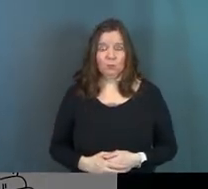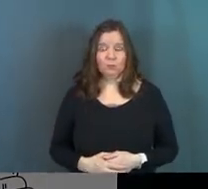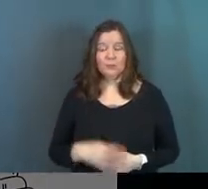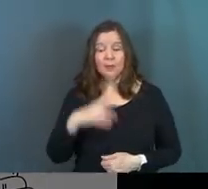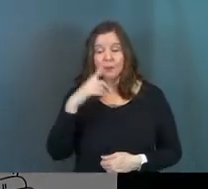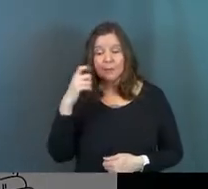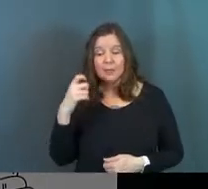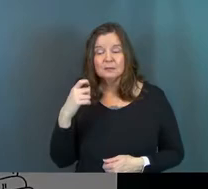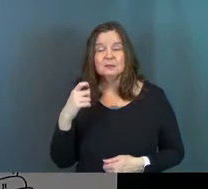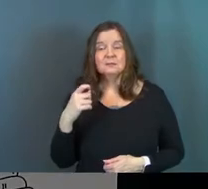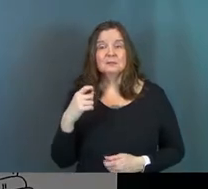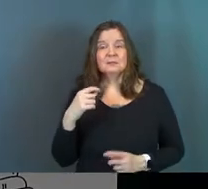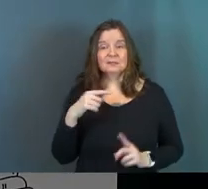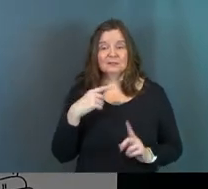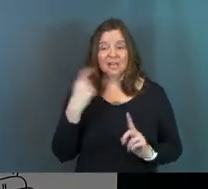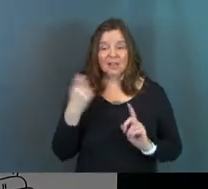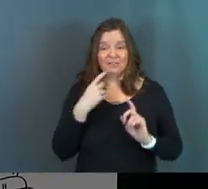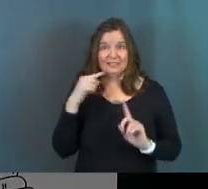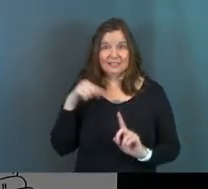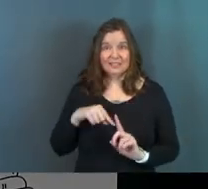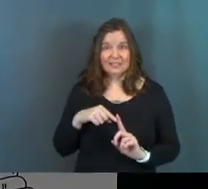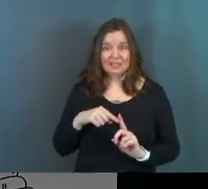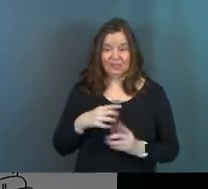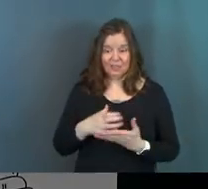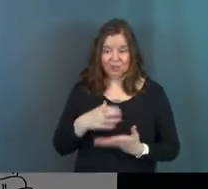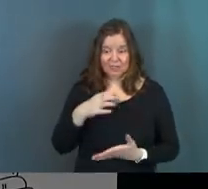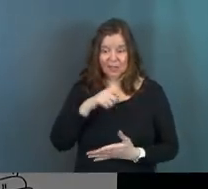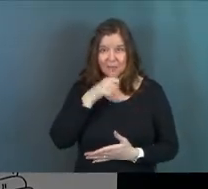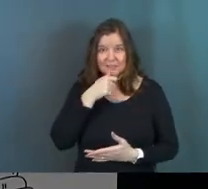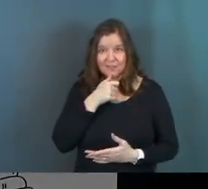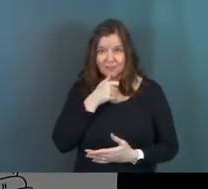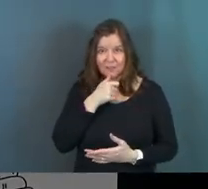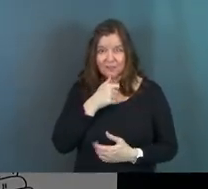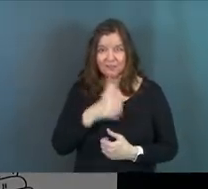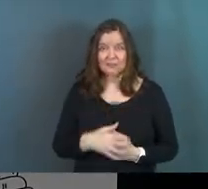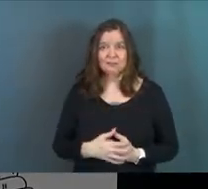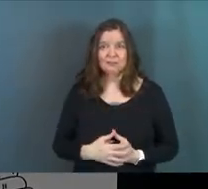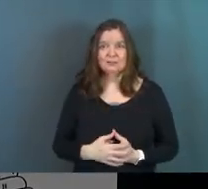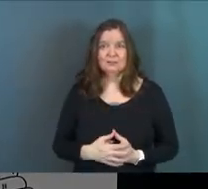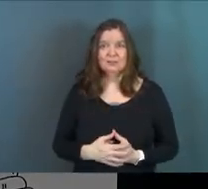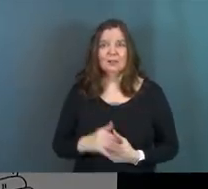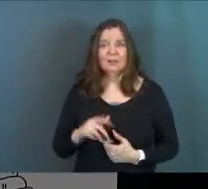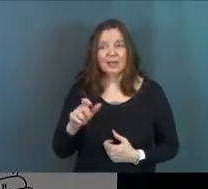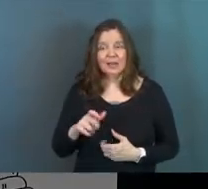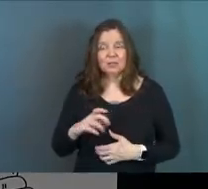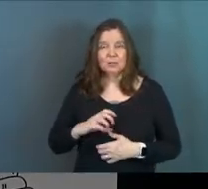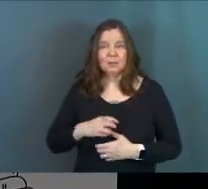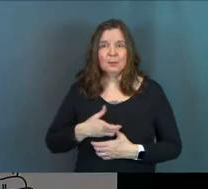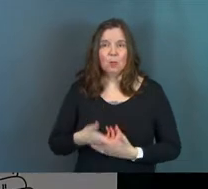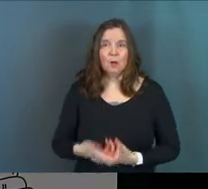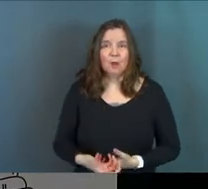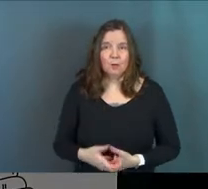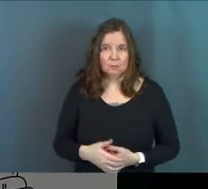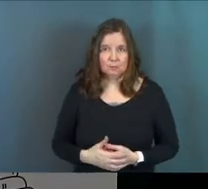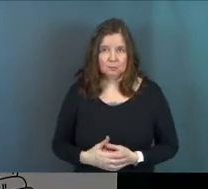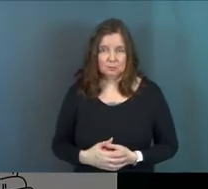Because of sin, there's a cup of suffering that is to be poured out,